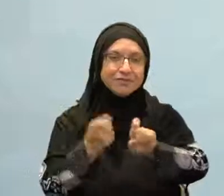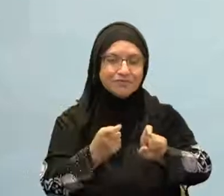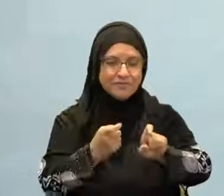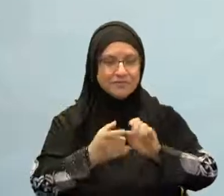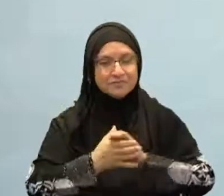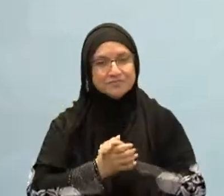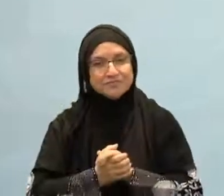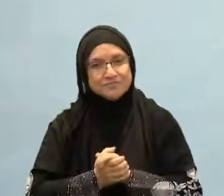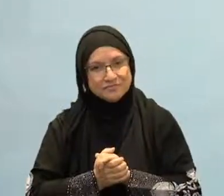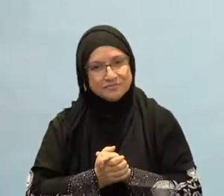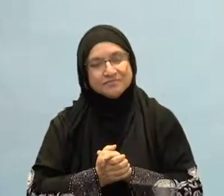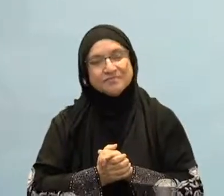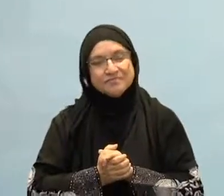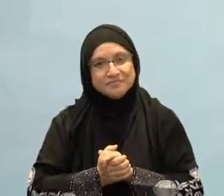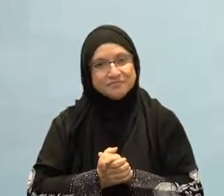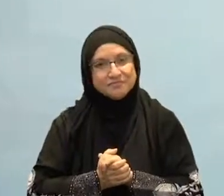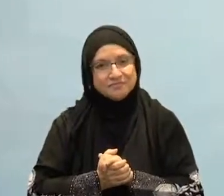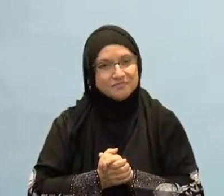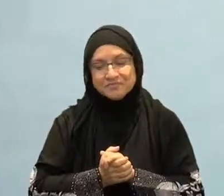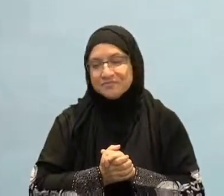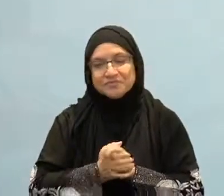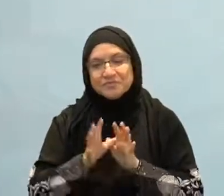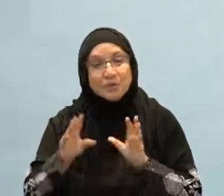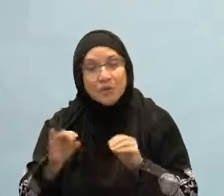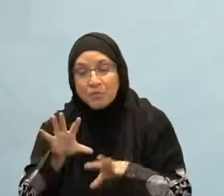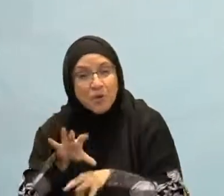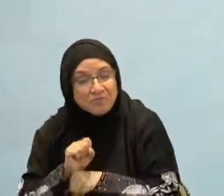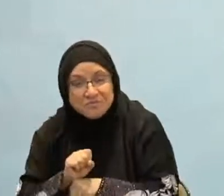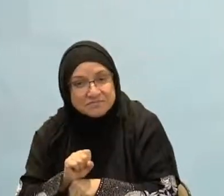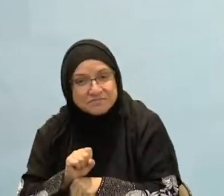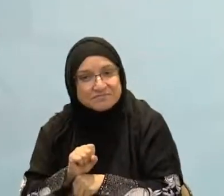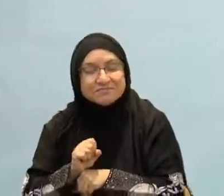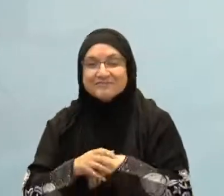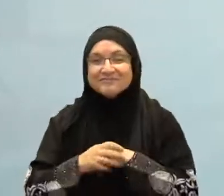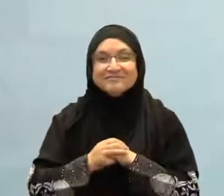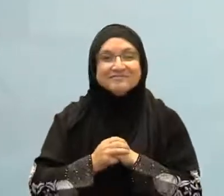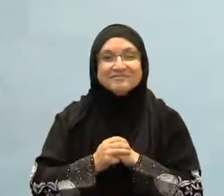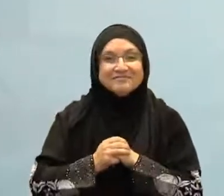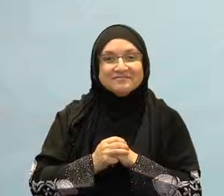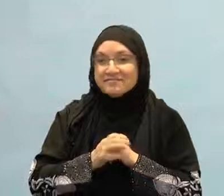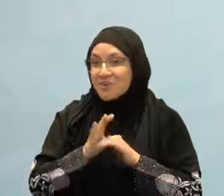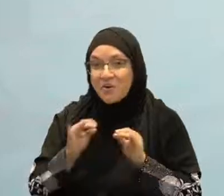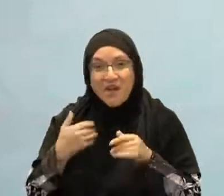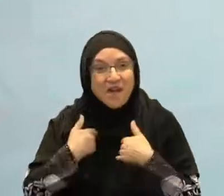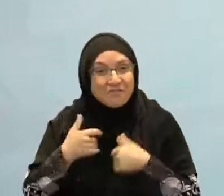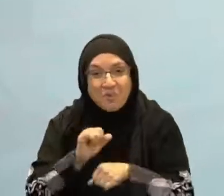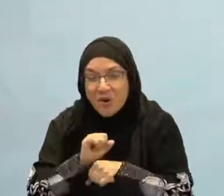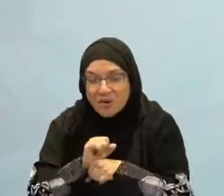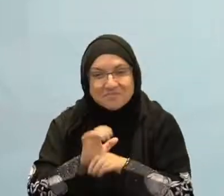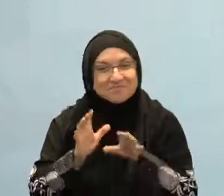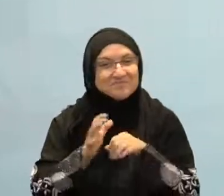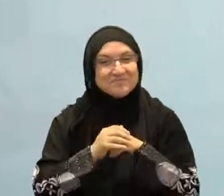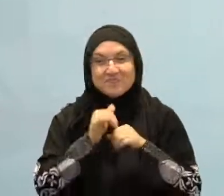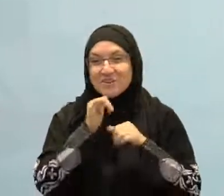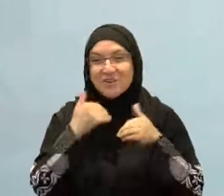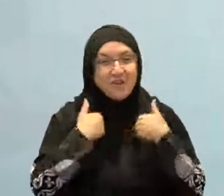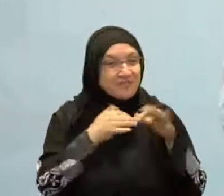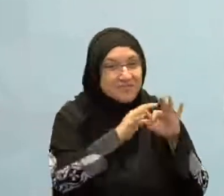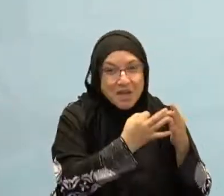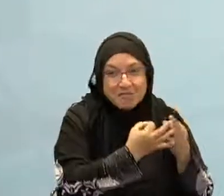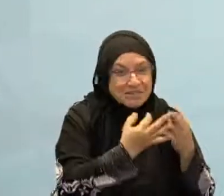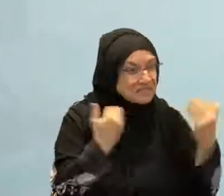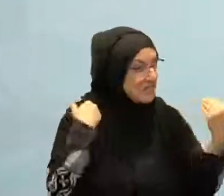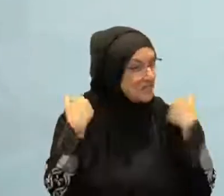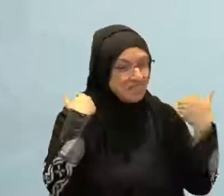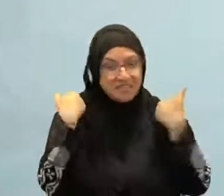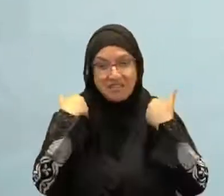You're not distracted by this immediate need that you have next. It's at the quietest time of your existence. And the